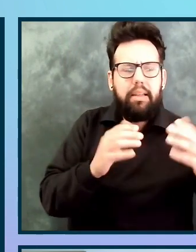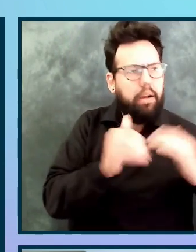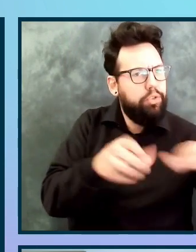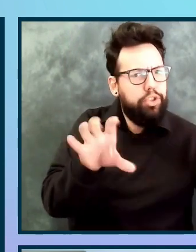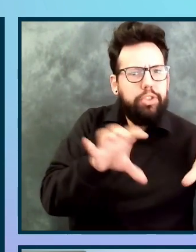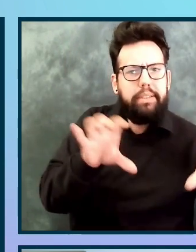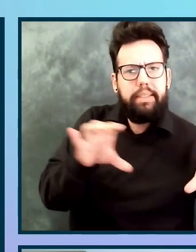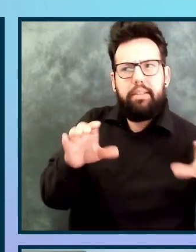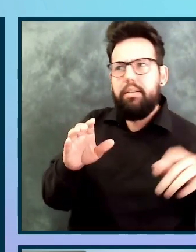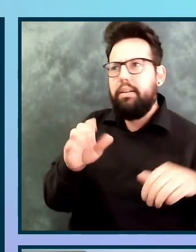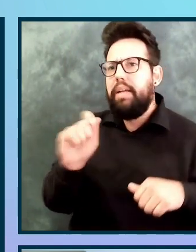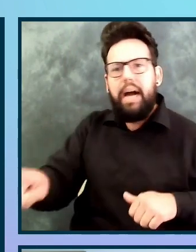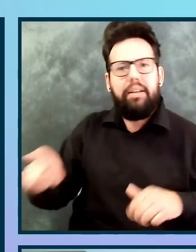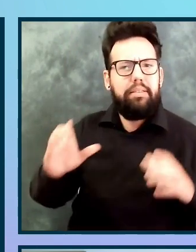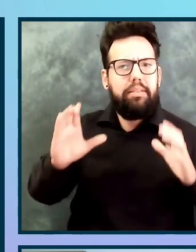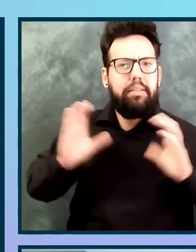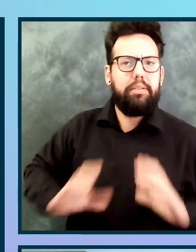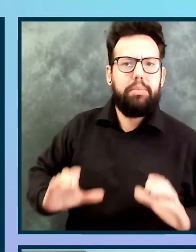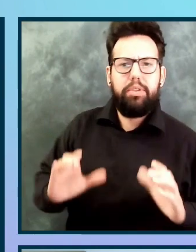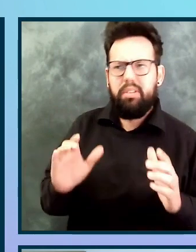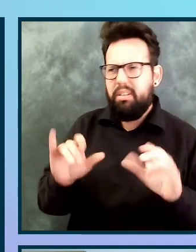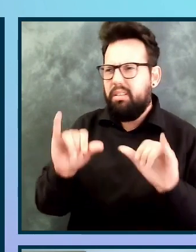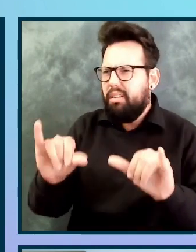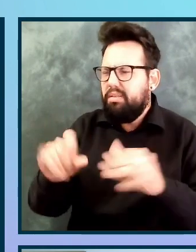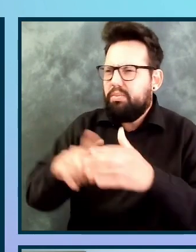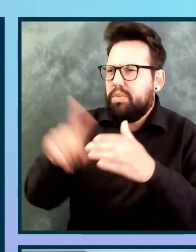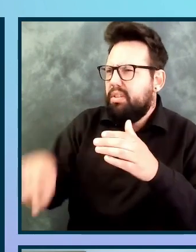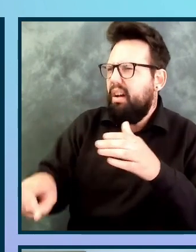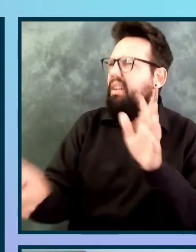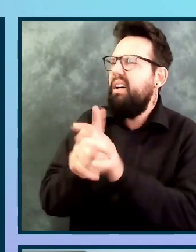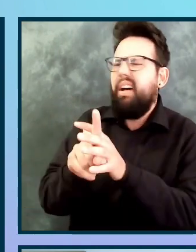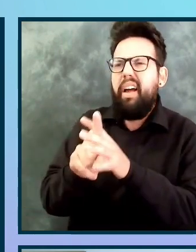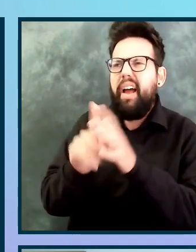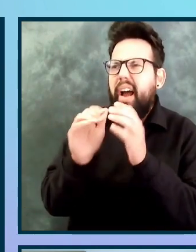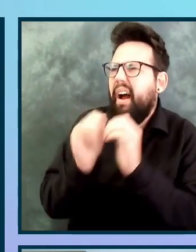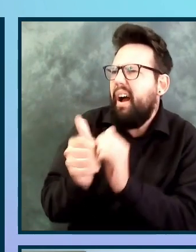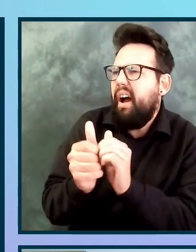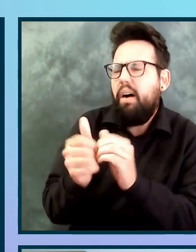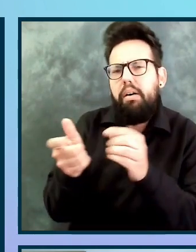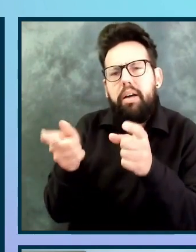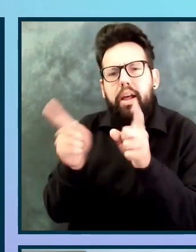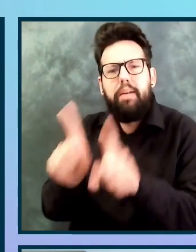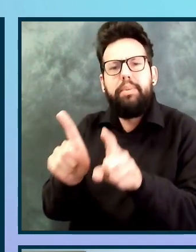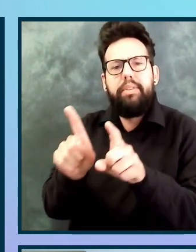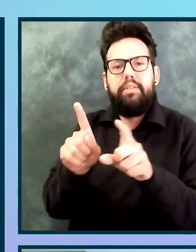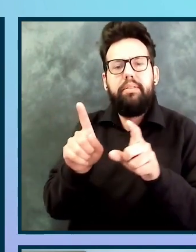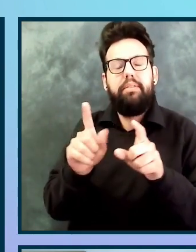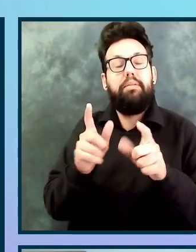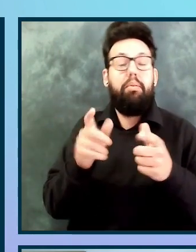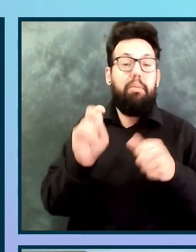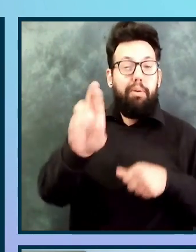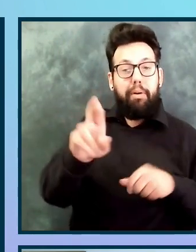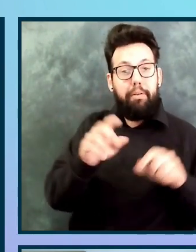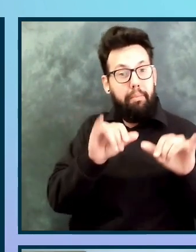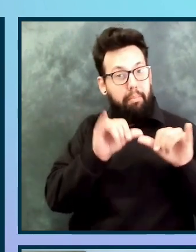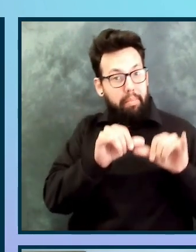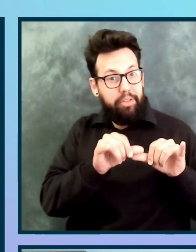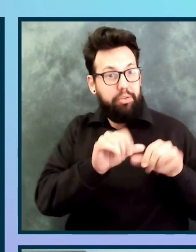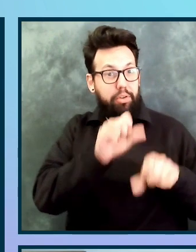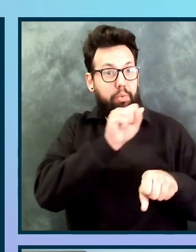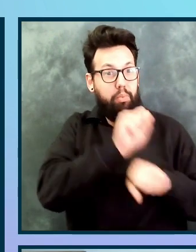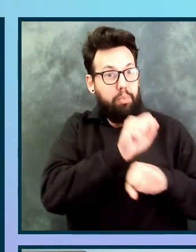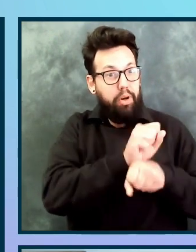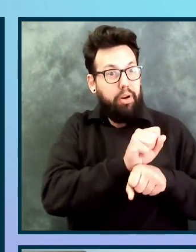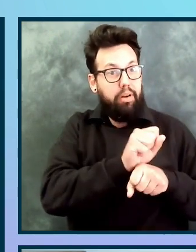results happened. It even can be the fact is we're measuring the velocity of our particular team.